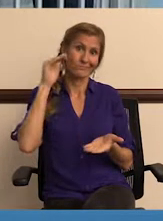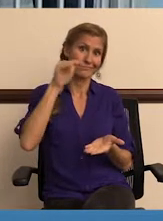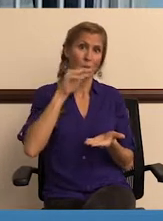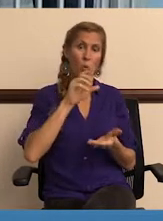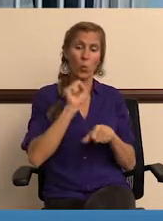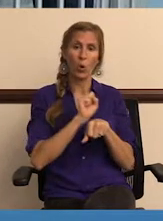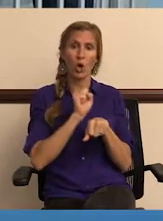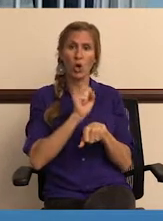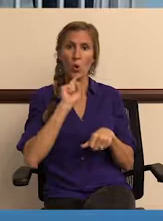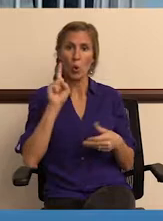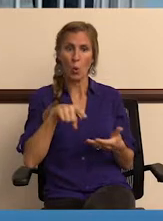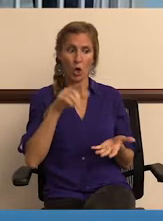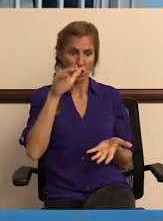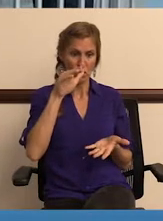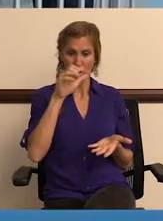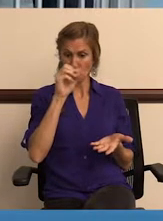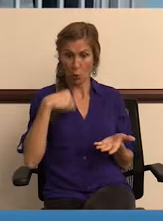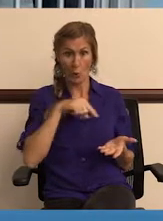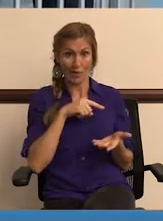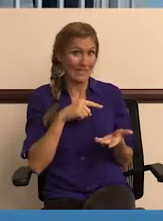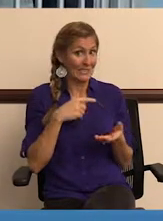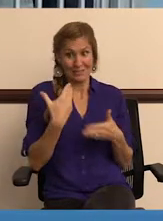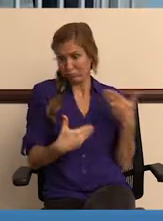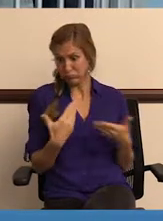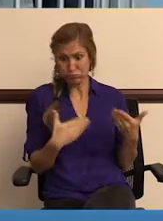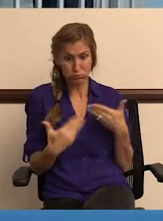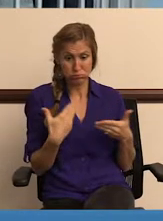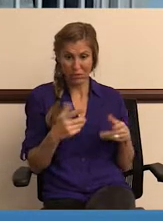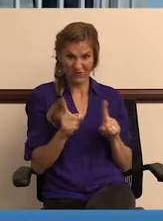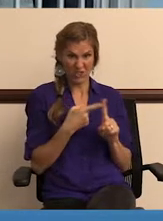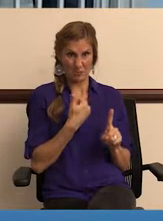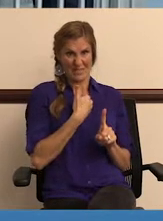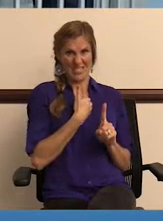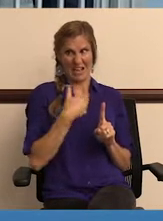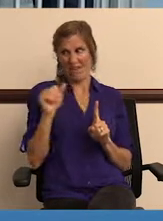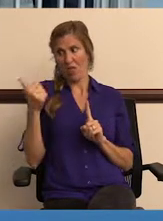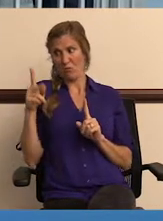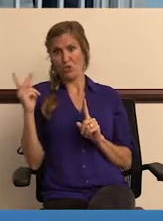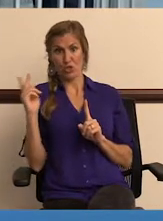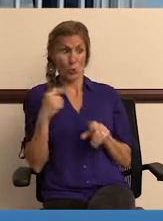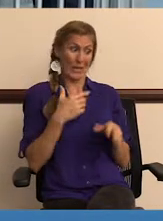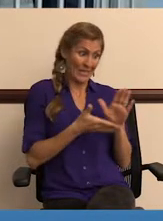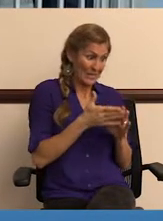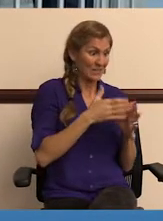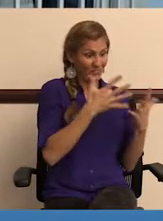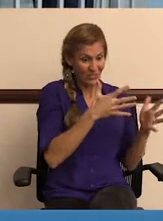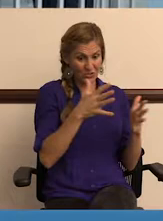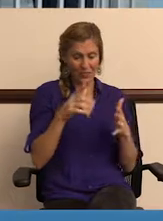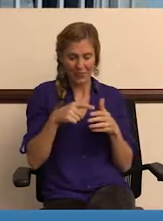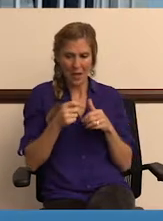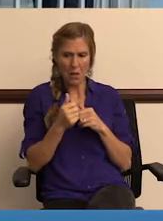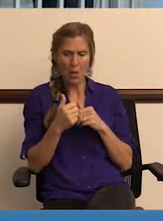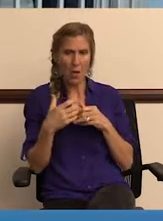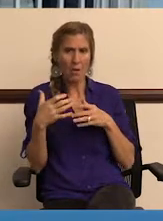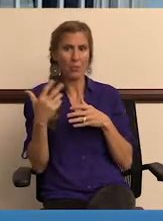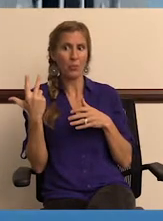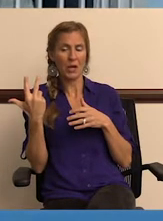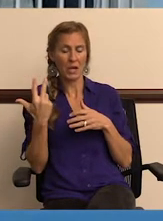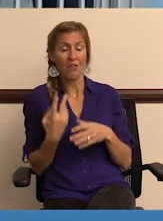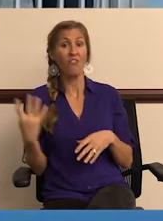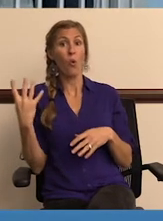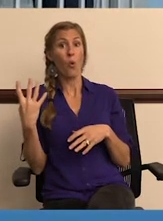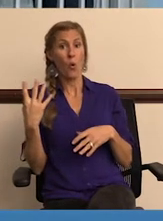work orders, and we kind of took off running with it. First it was just myself and another person, and then it kind of grew to four people.